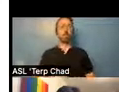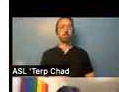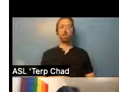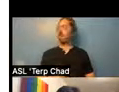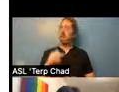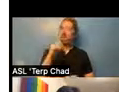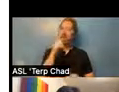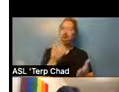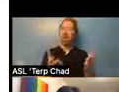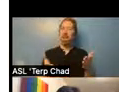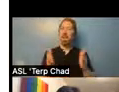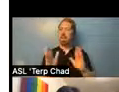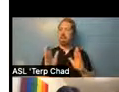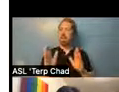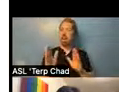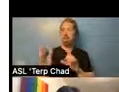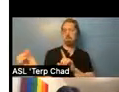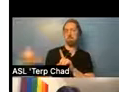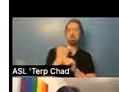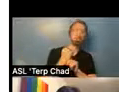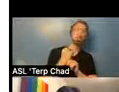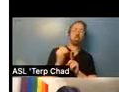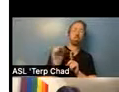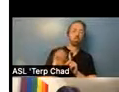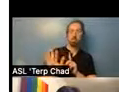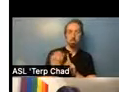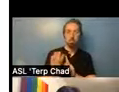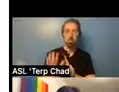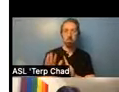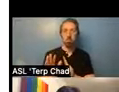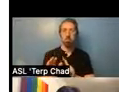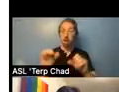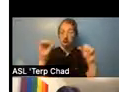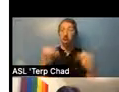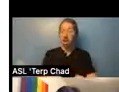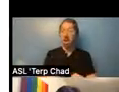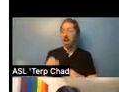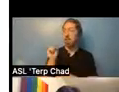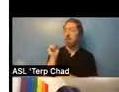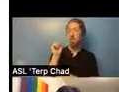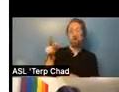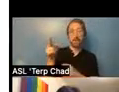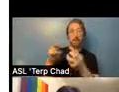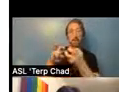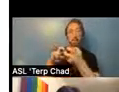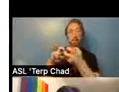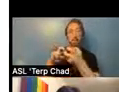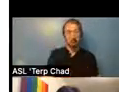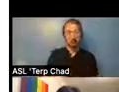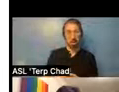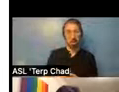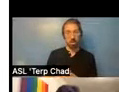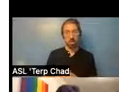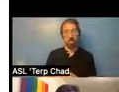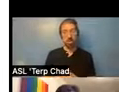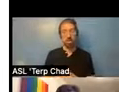us and, uh, realize that we can, uh, you know, overcome these issues, but we have to work on it and we have to